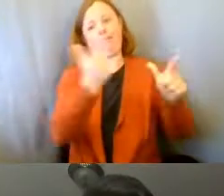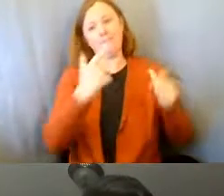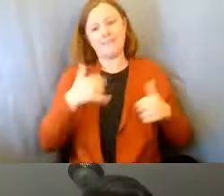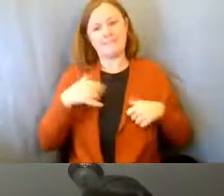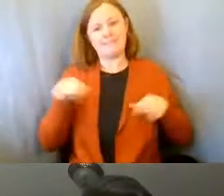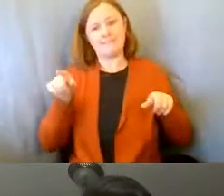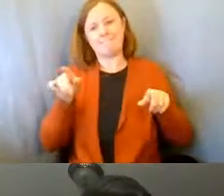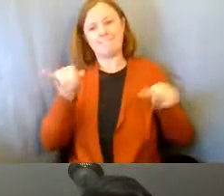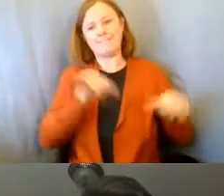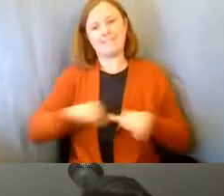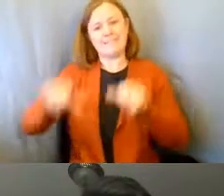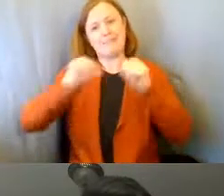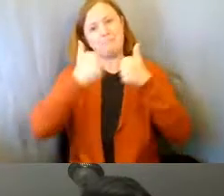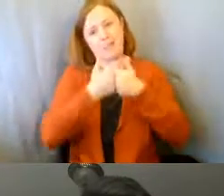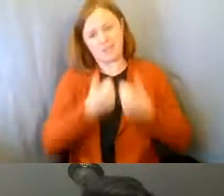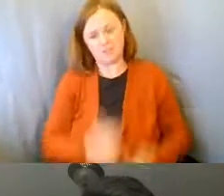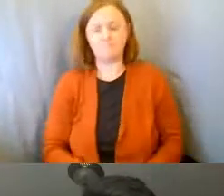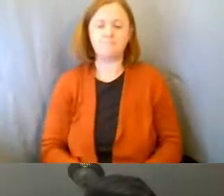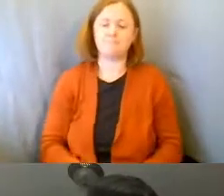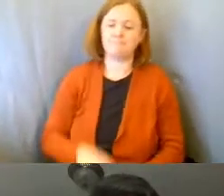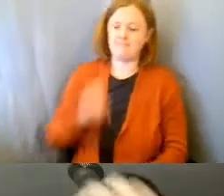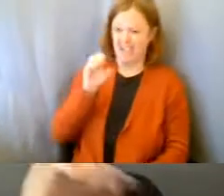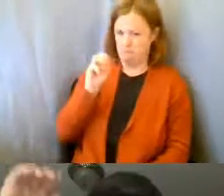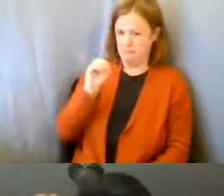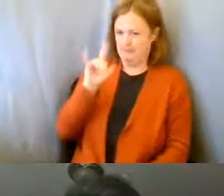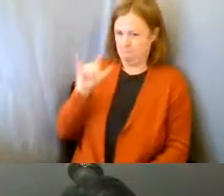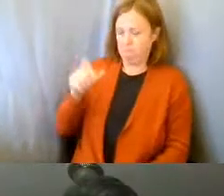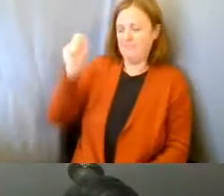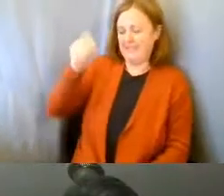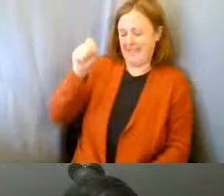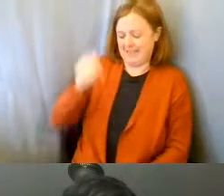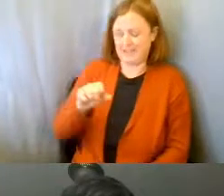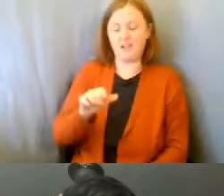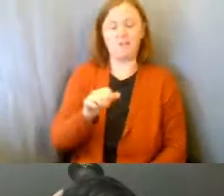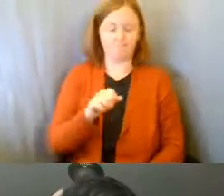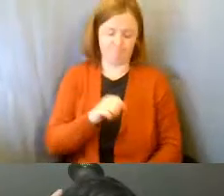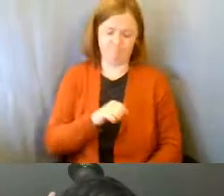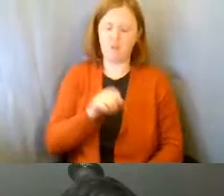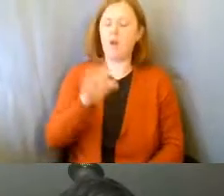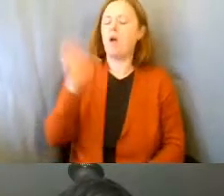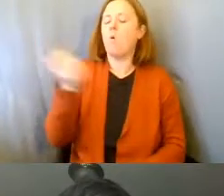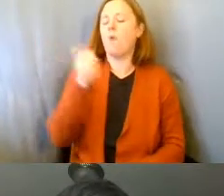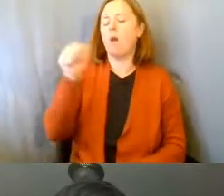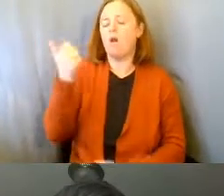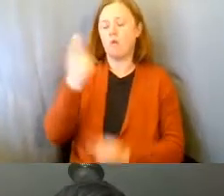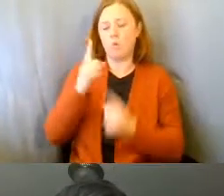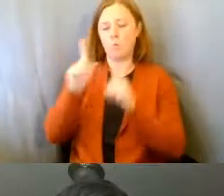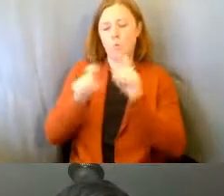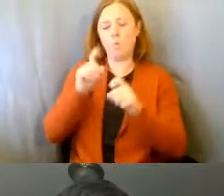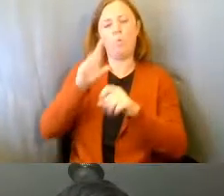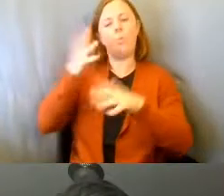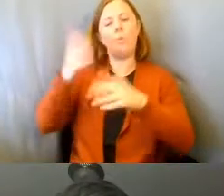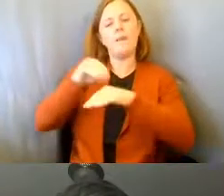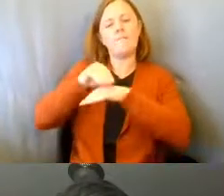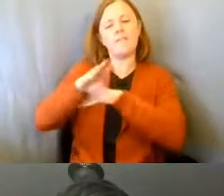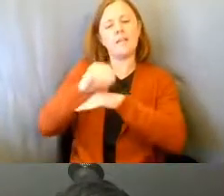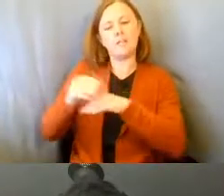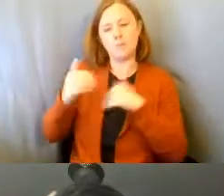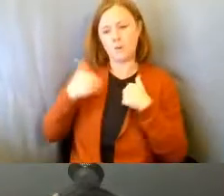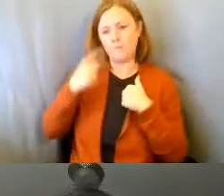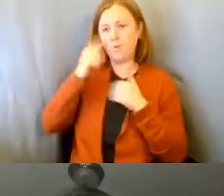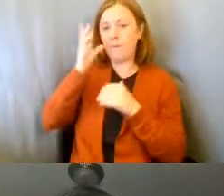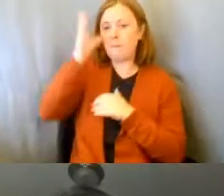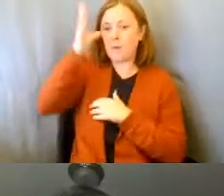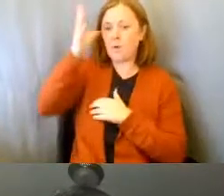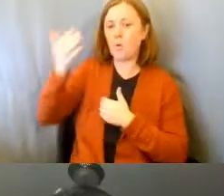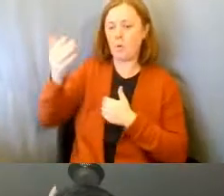Yeah, absolutely. And then the other question that came in was, what advice do you have for a parent who might